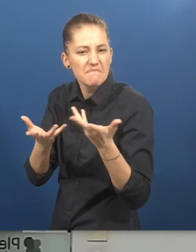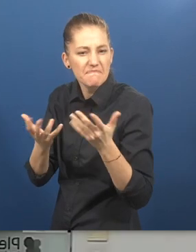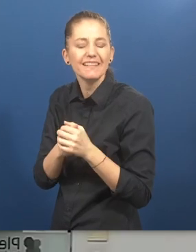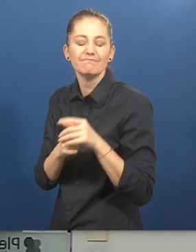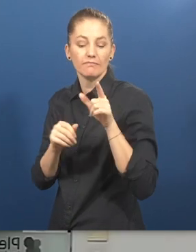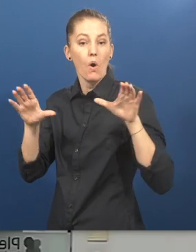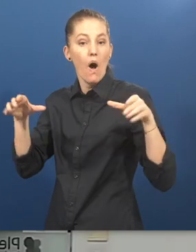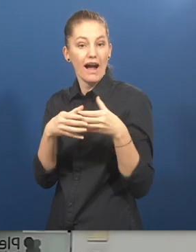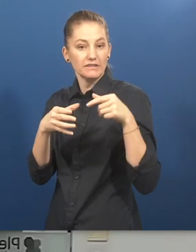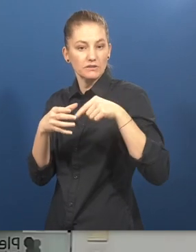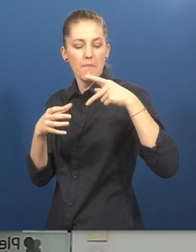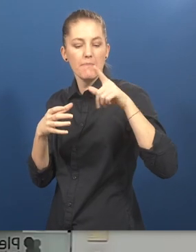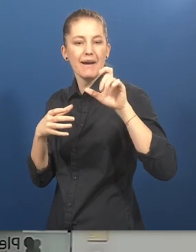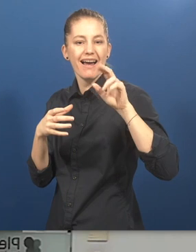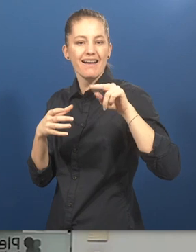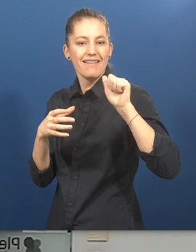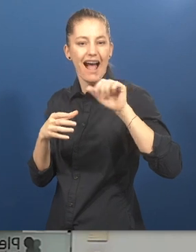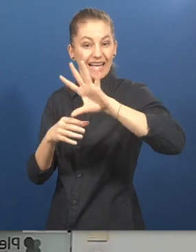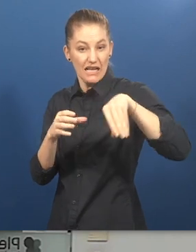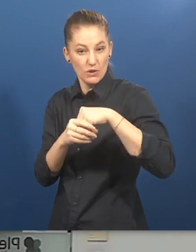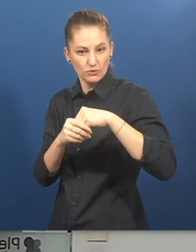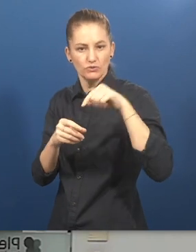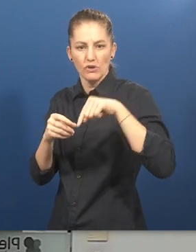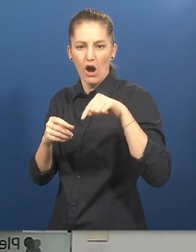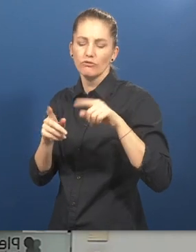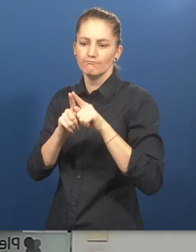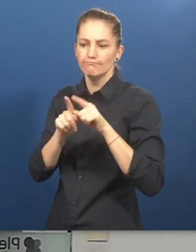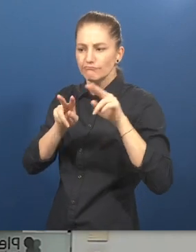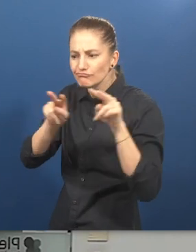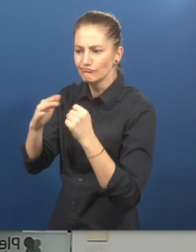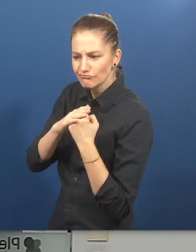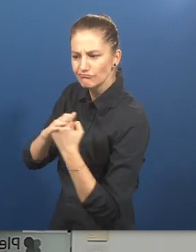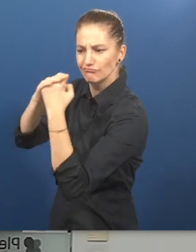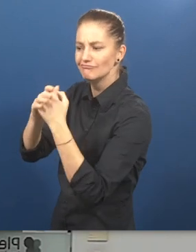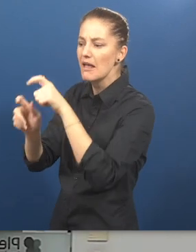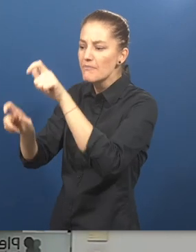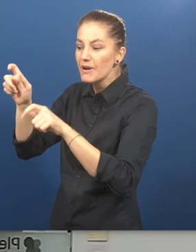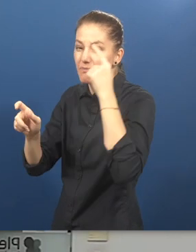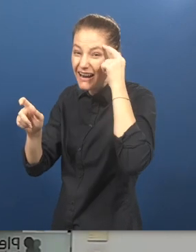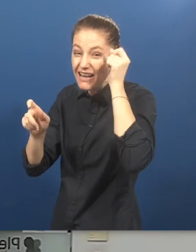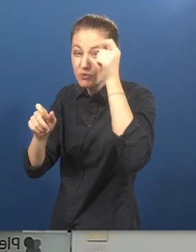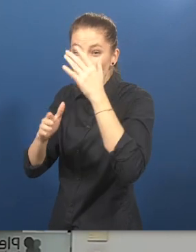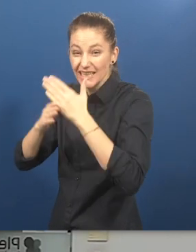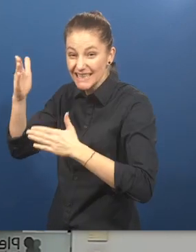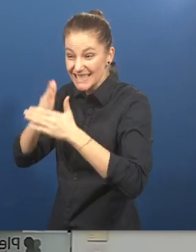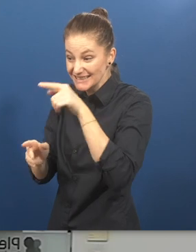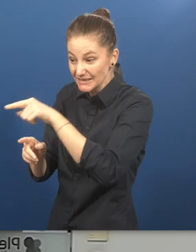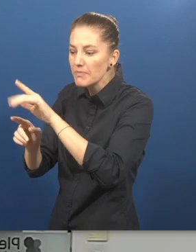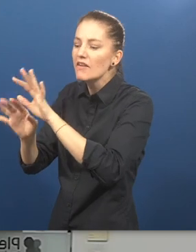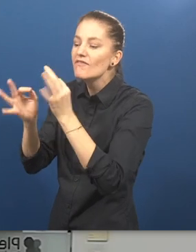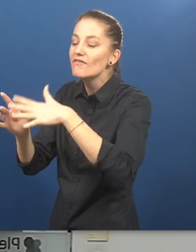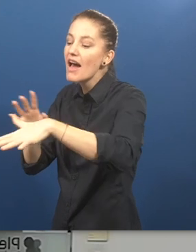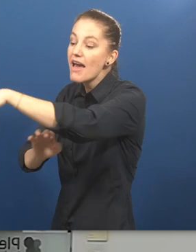organization that defends the right of people with intellectual disabilities and their families. We have been